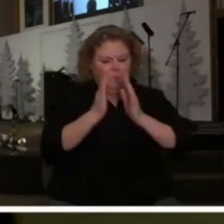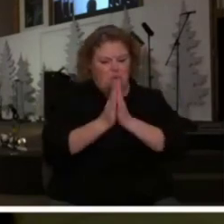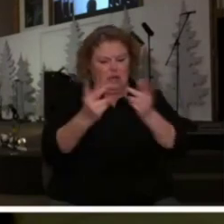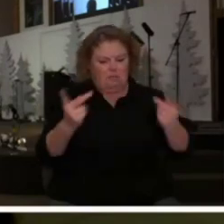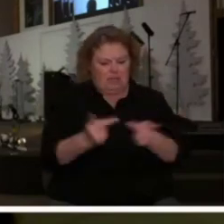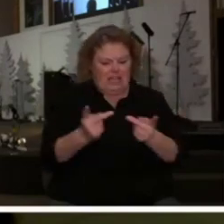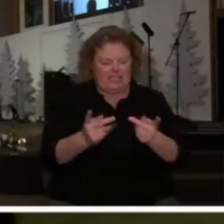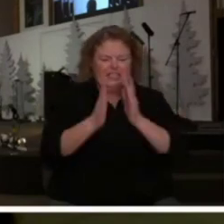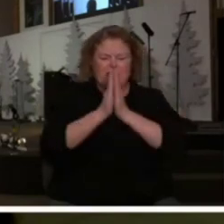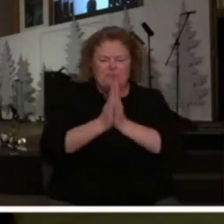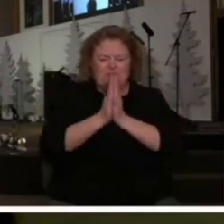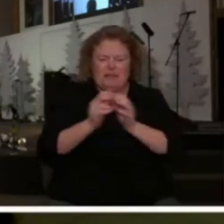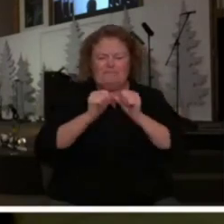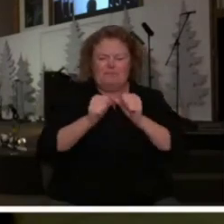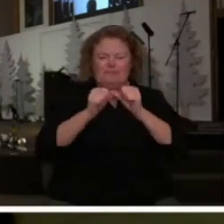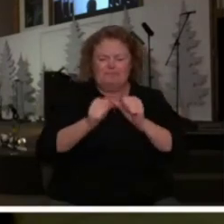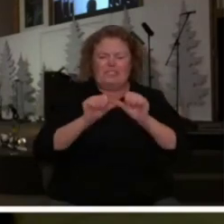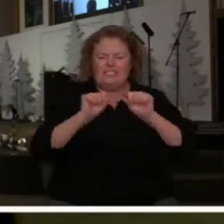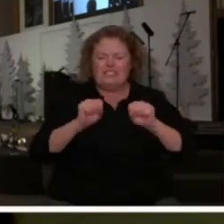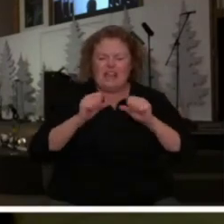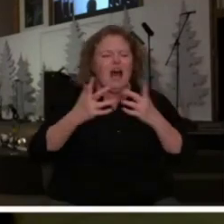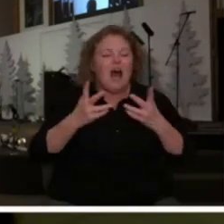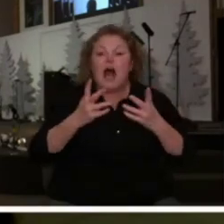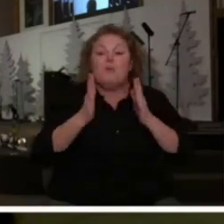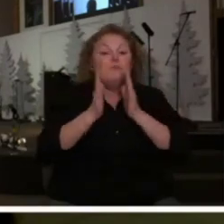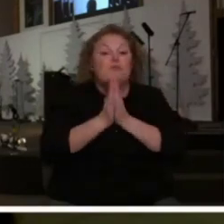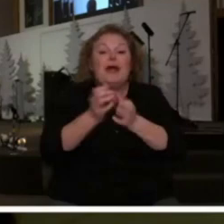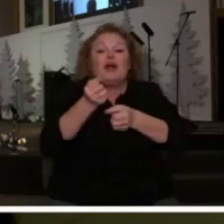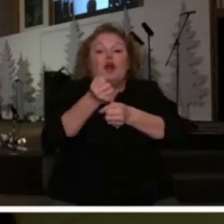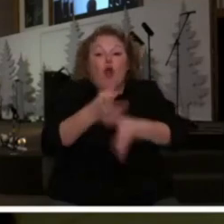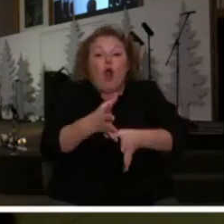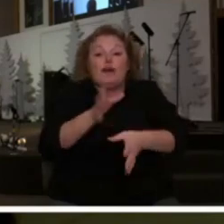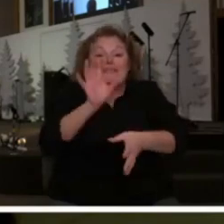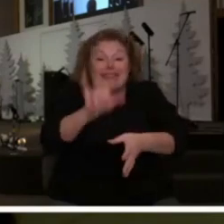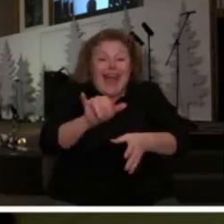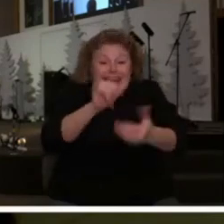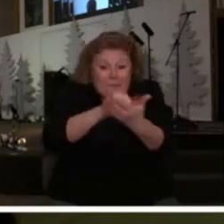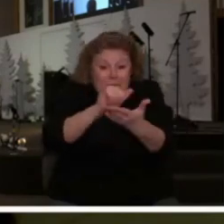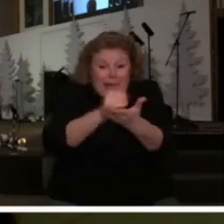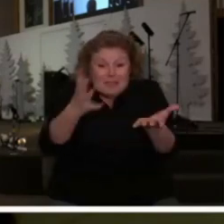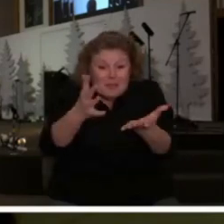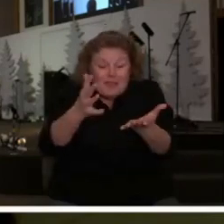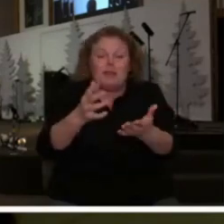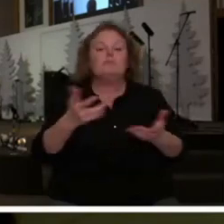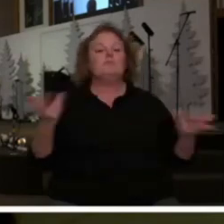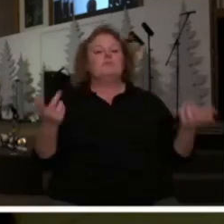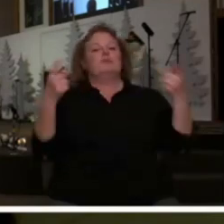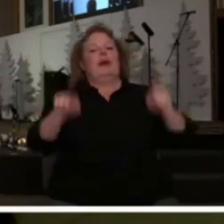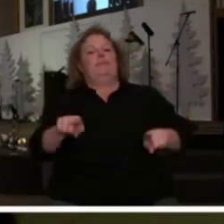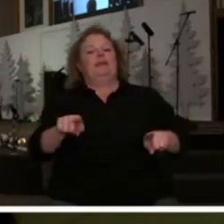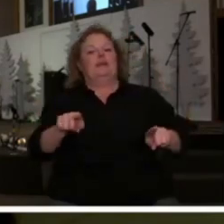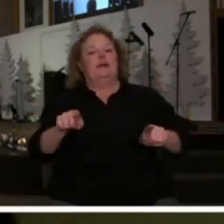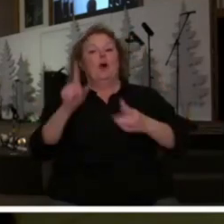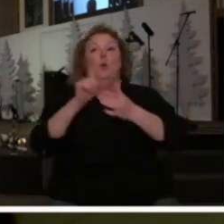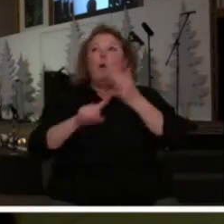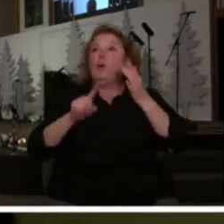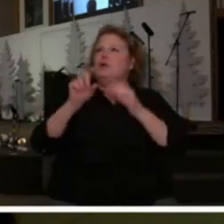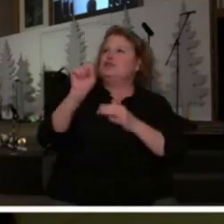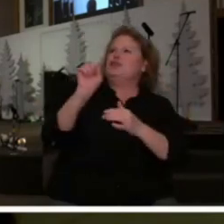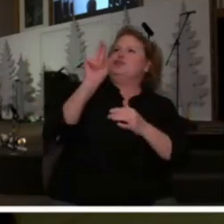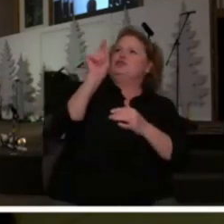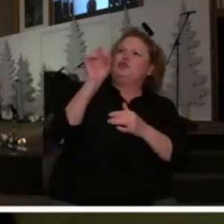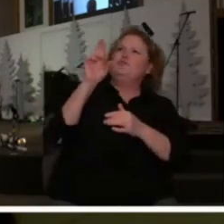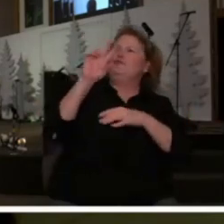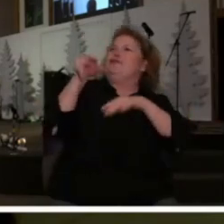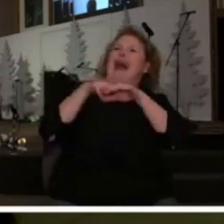of faith. There's a process of prayer and prayer caused the impossible to become possible and the supernatural to become natural through the